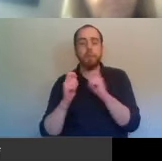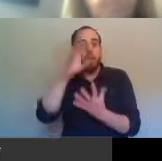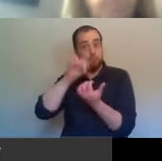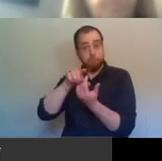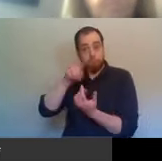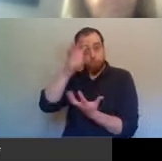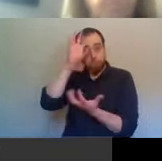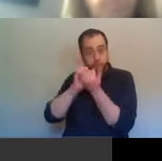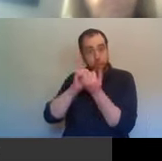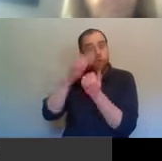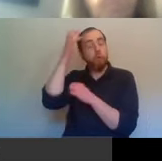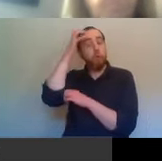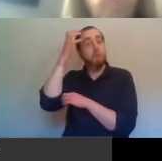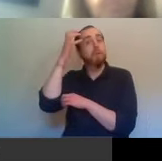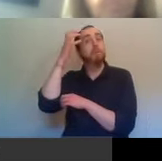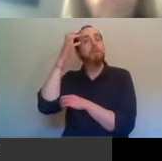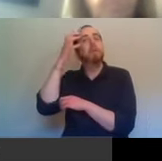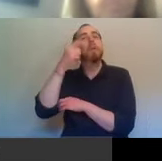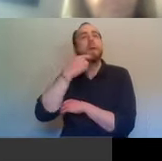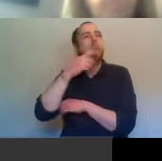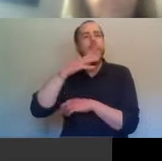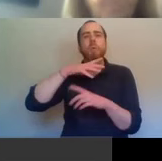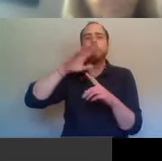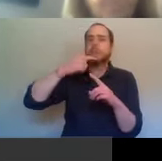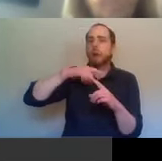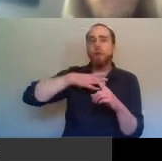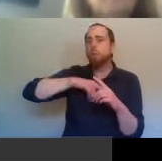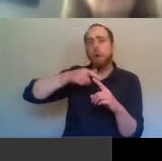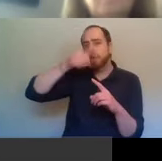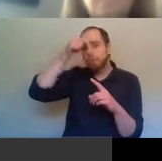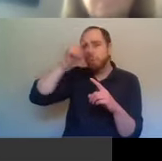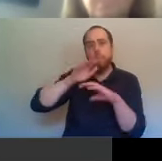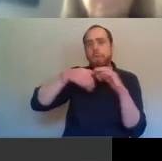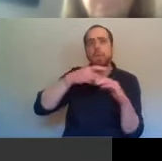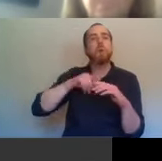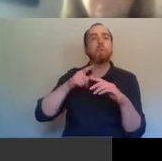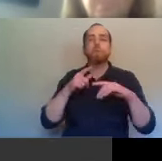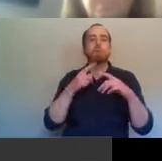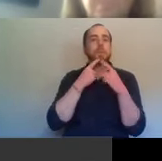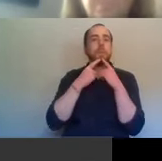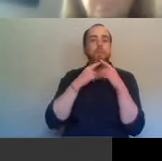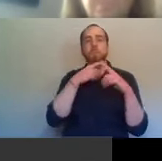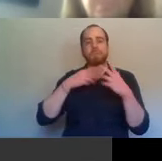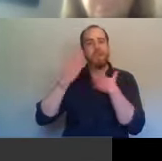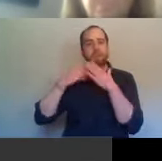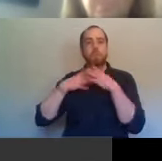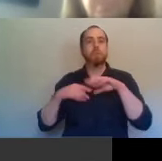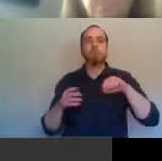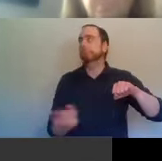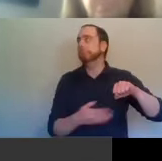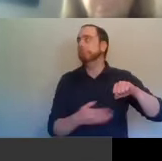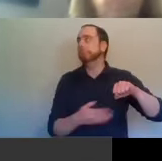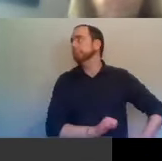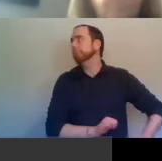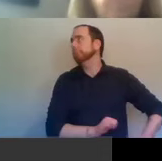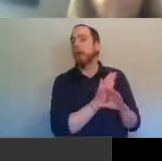we don't want to know about that stuff. Why are you doing that? That's the kind of thing that we really just don't want to talk about anymore. So there is a little bit of